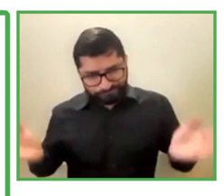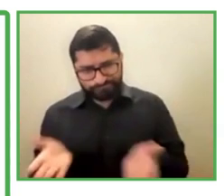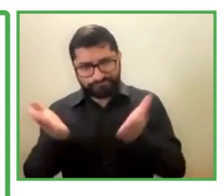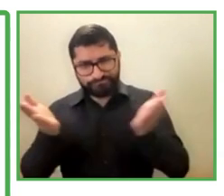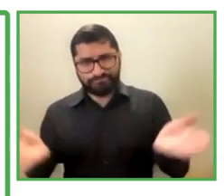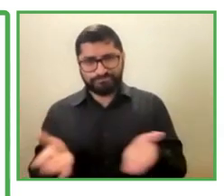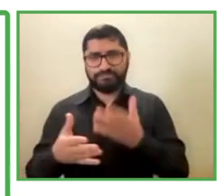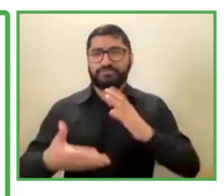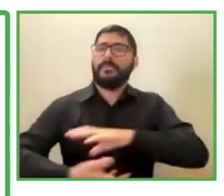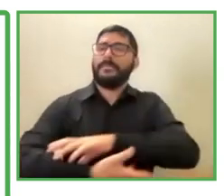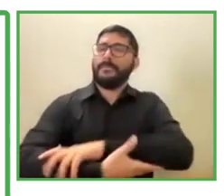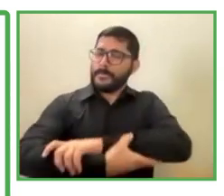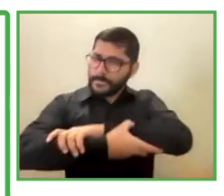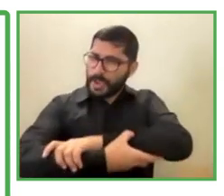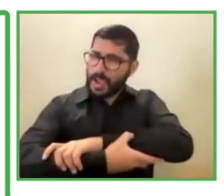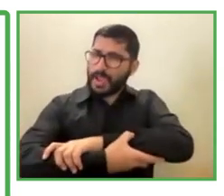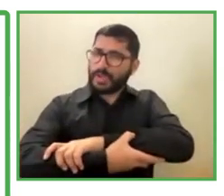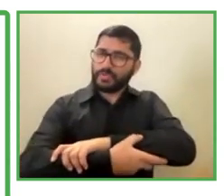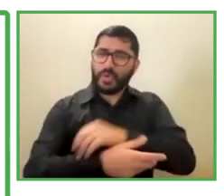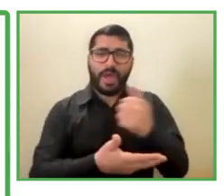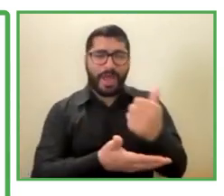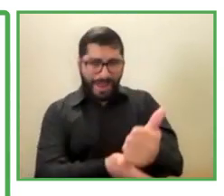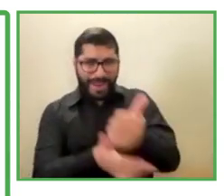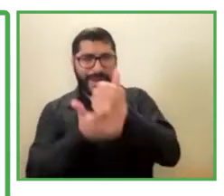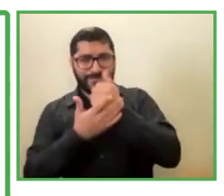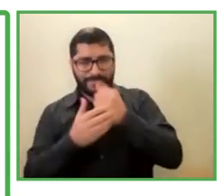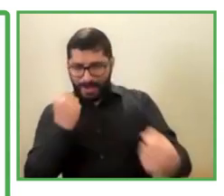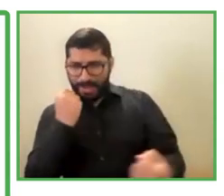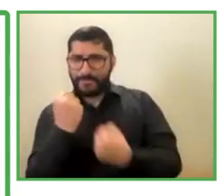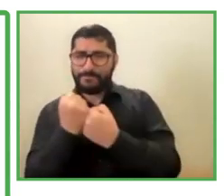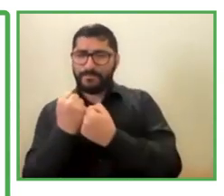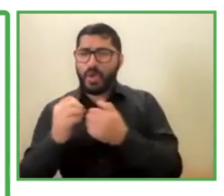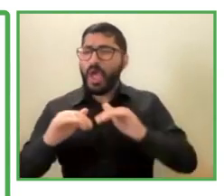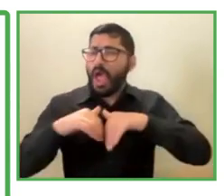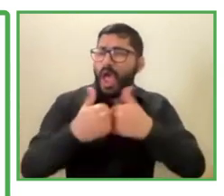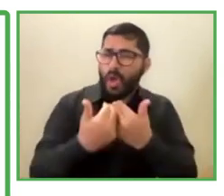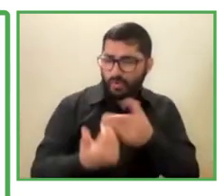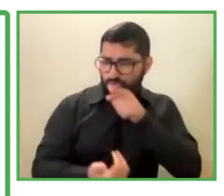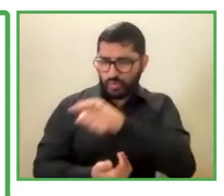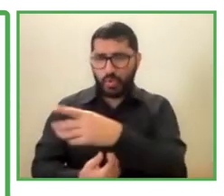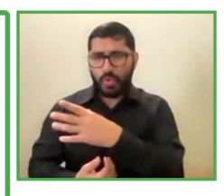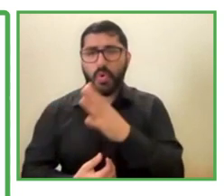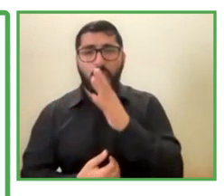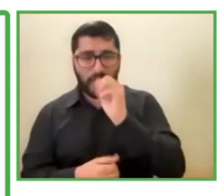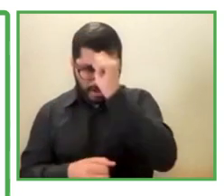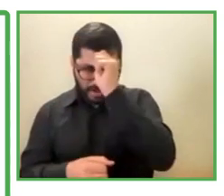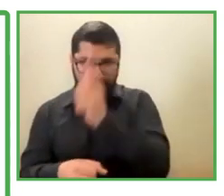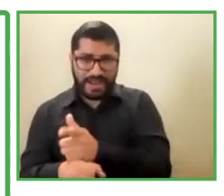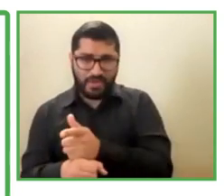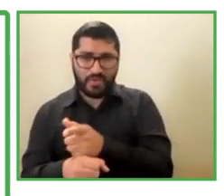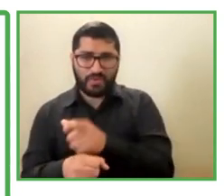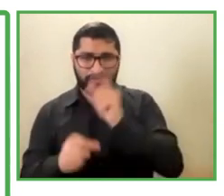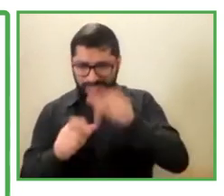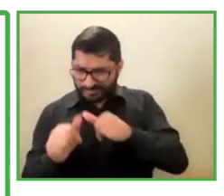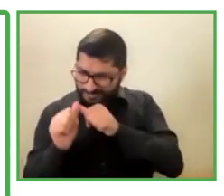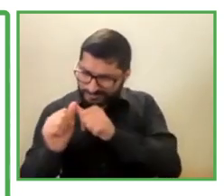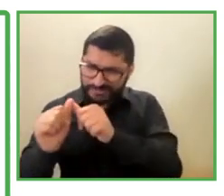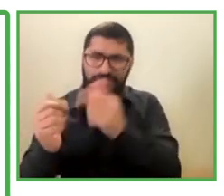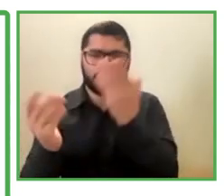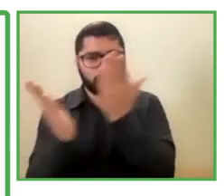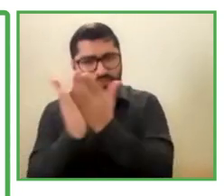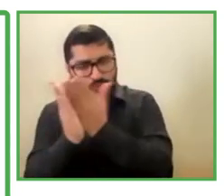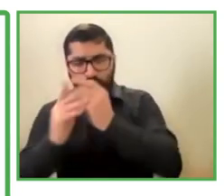they would support us, in this case, with their child, to continue on their studies.